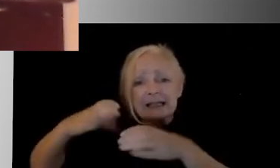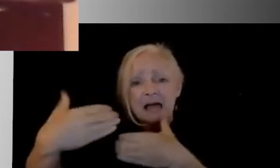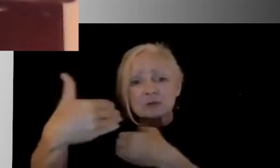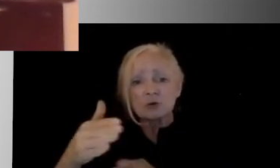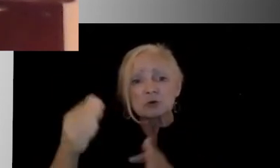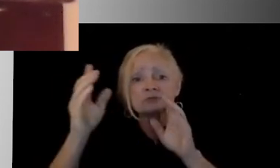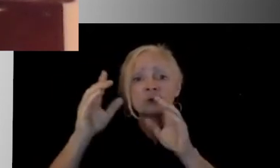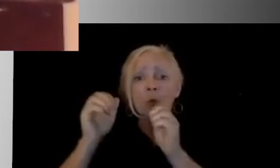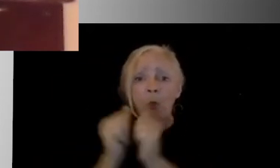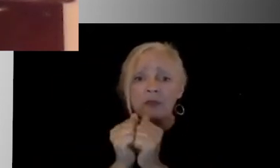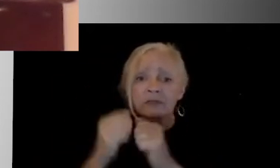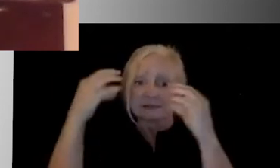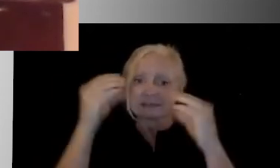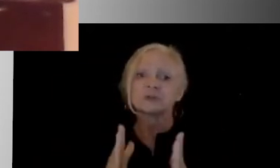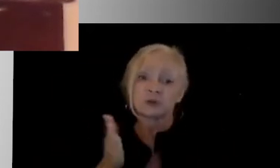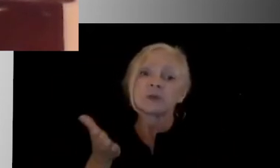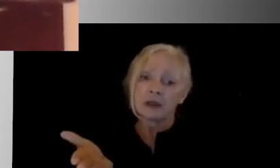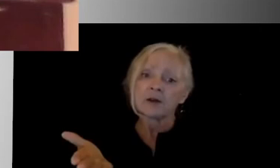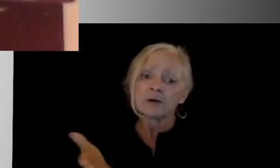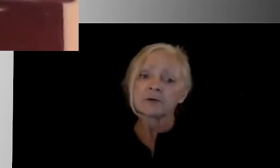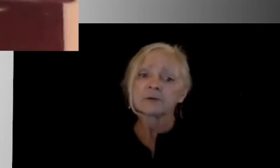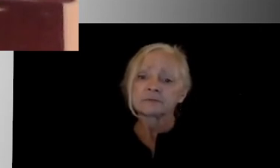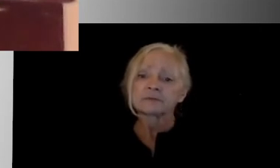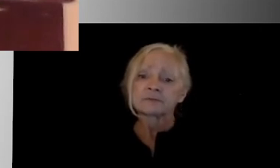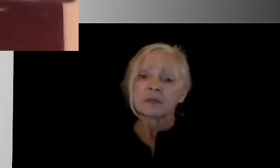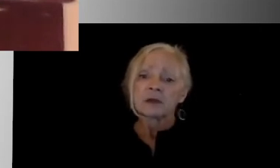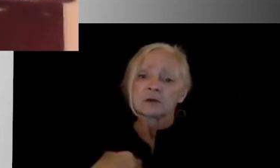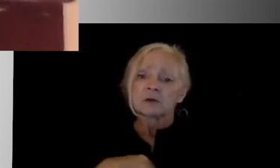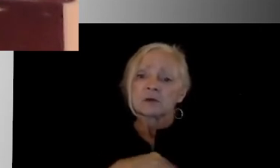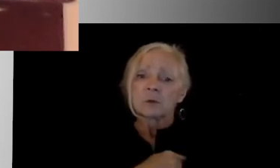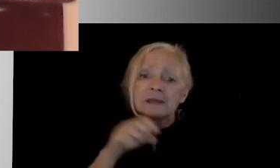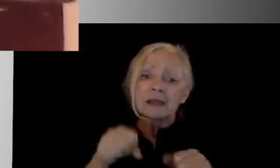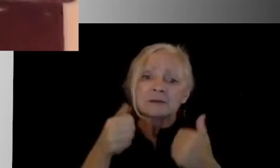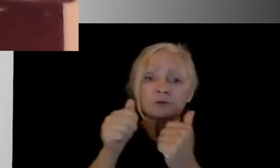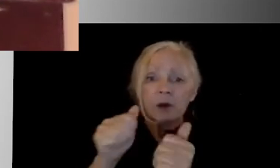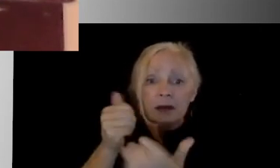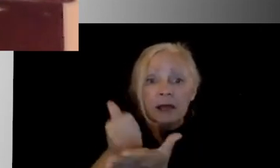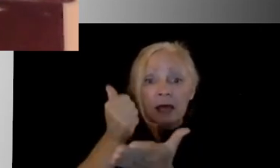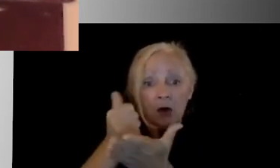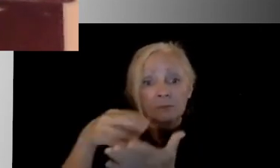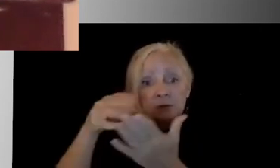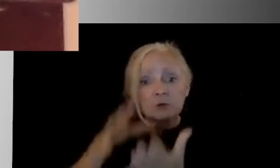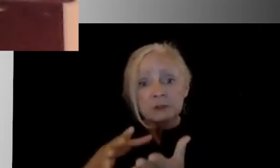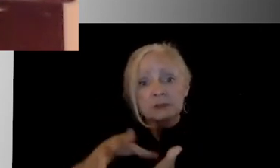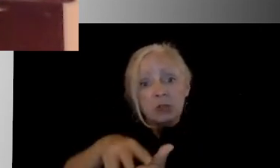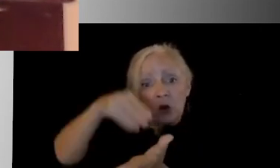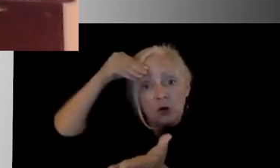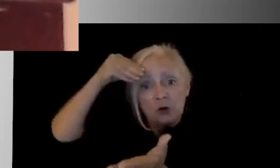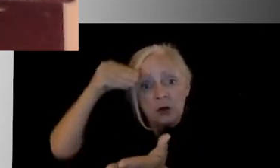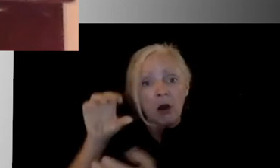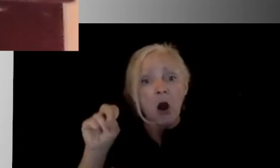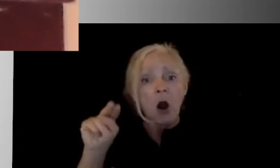we know that we can do our very best to try to help students to learn online. But certainly in the